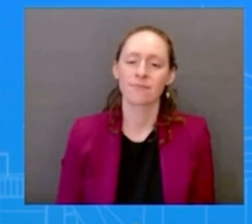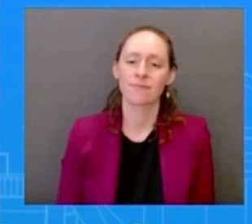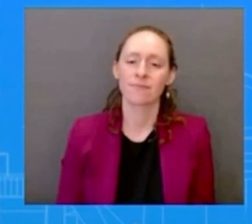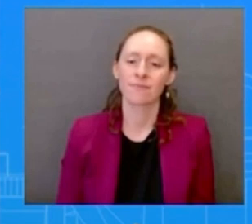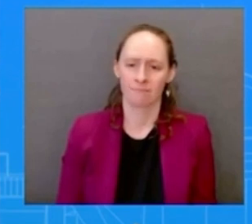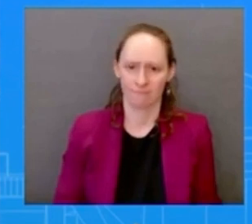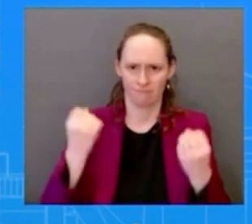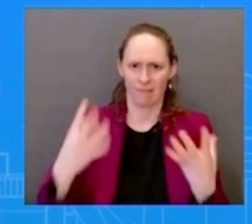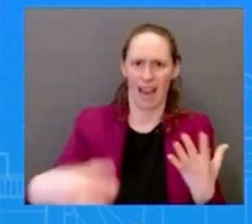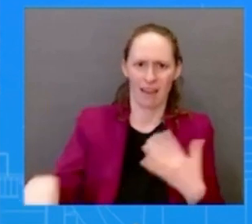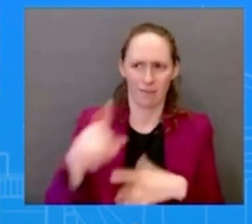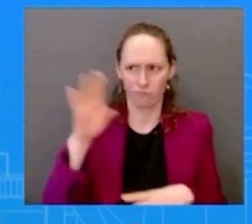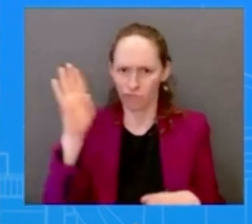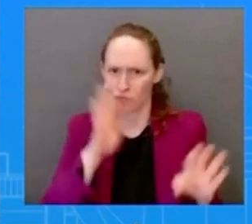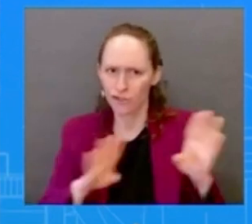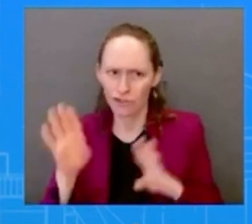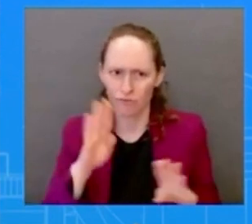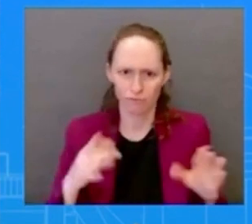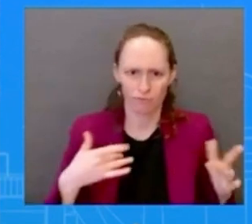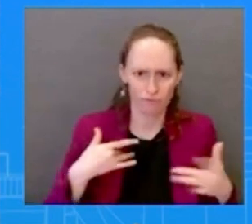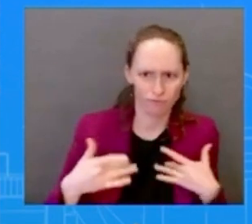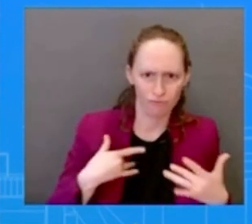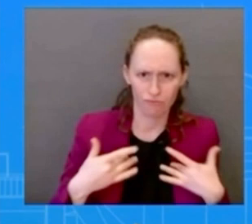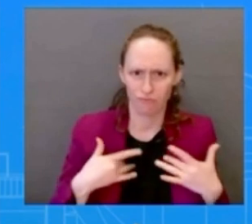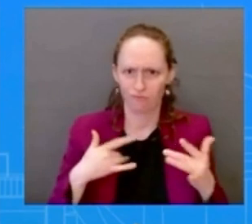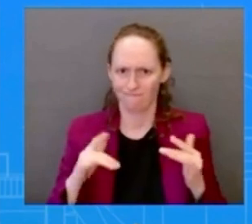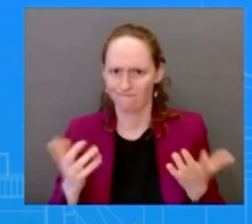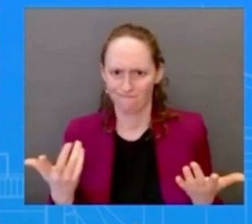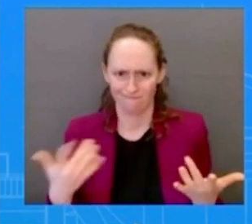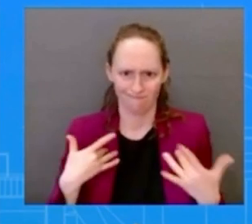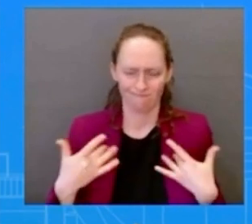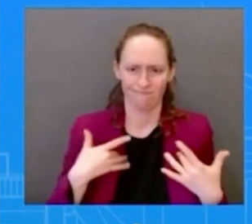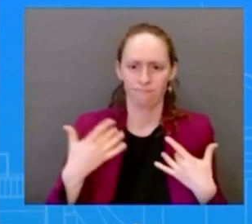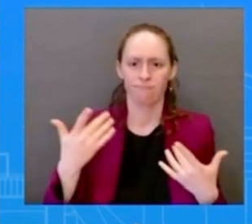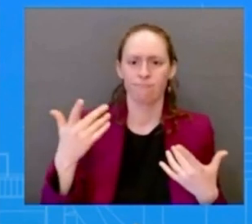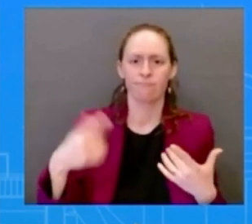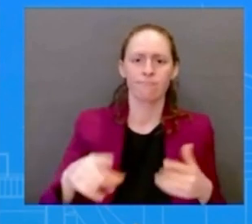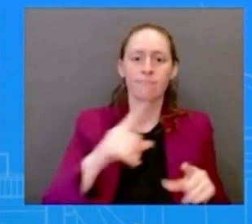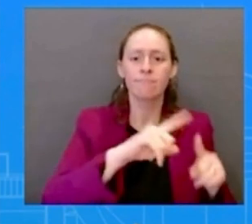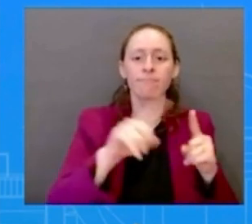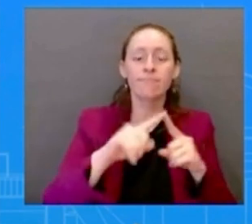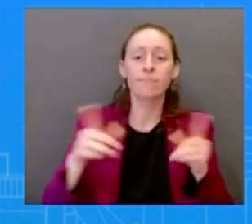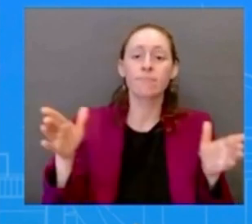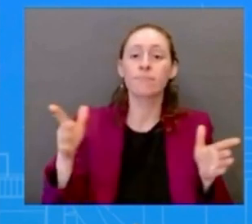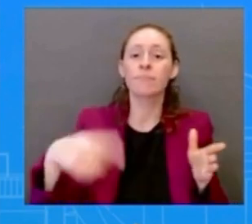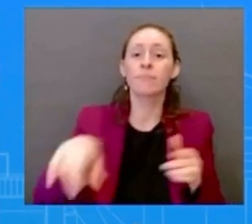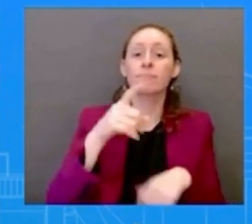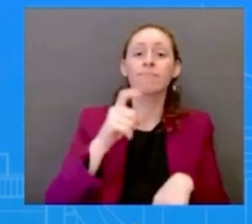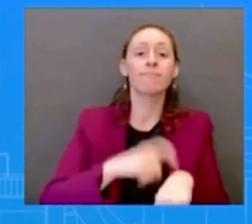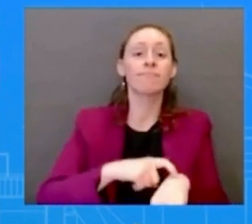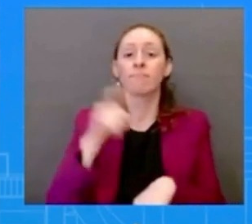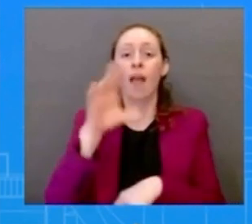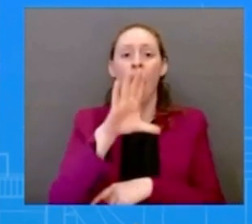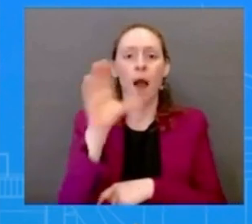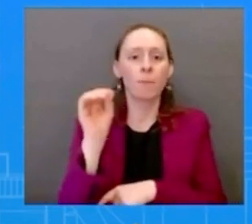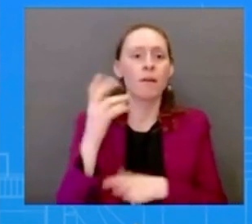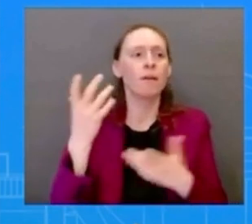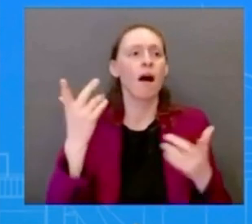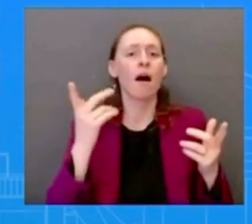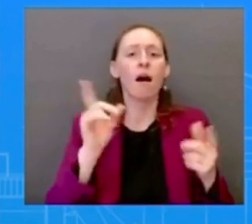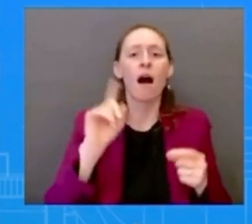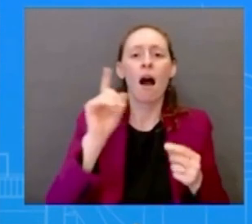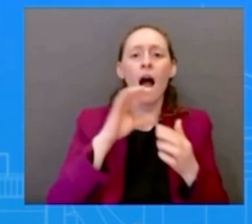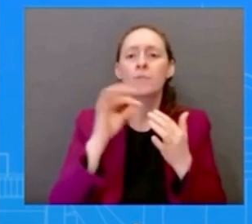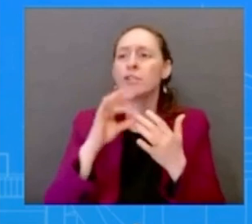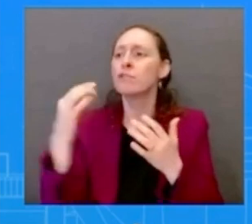spoken about meatpacking shipping ocean shipping um oil companies are you worried that this crisis surrounding